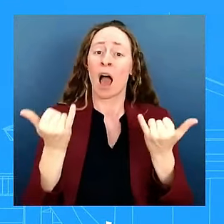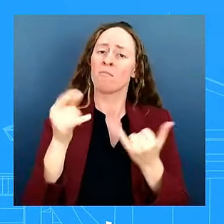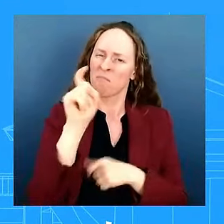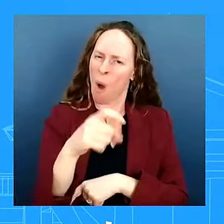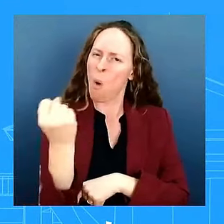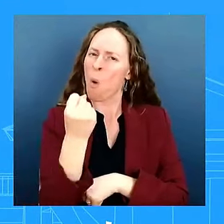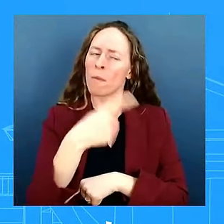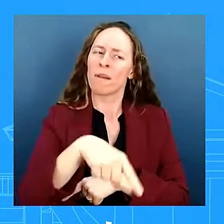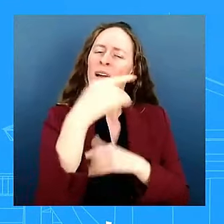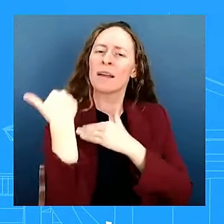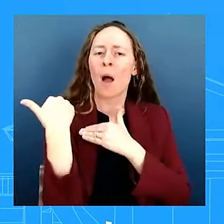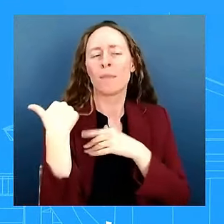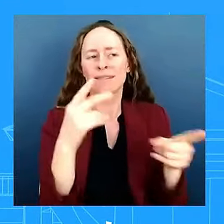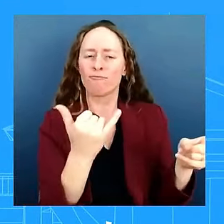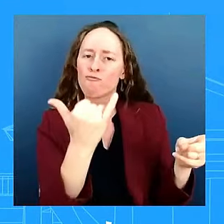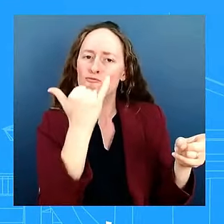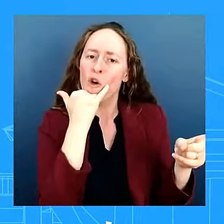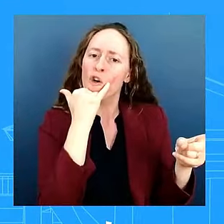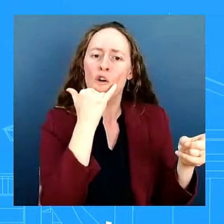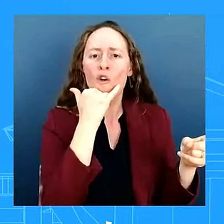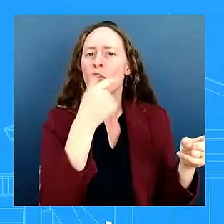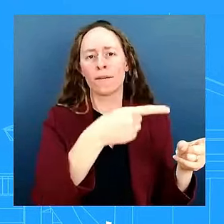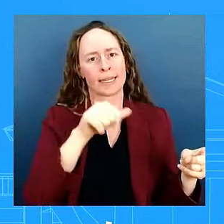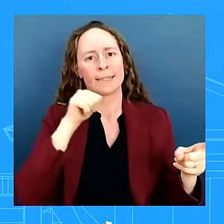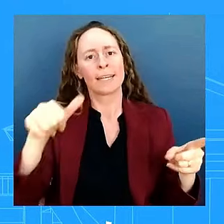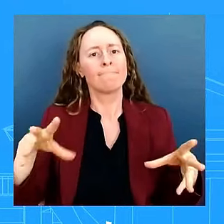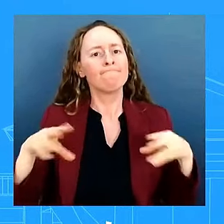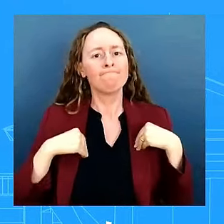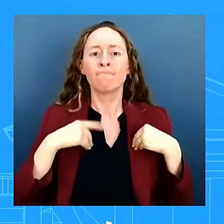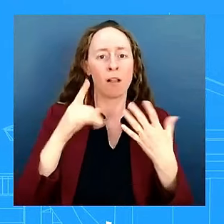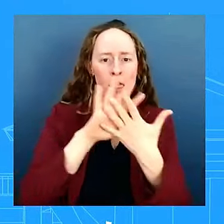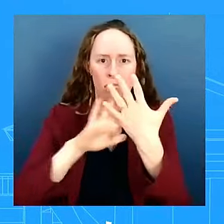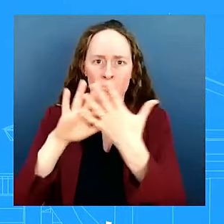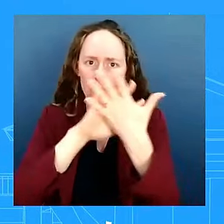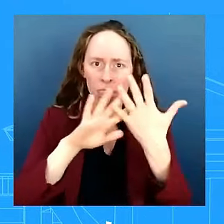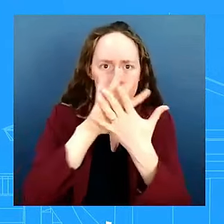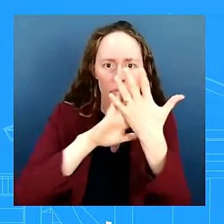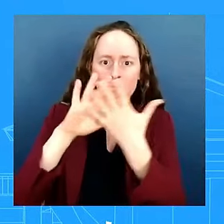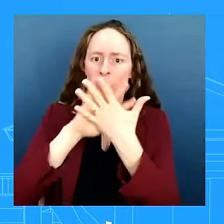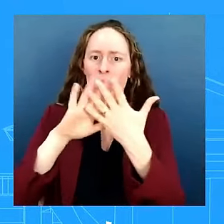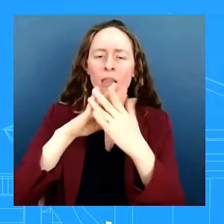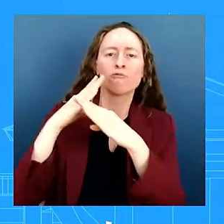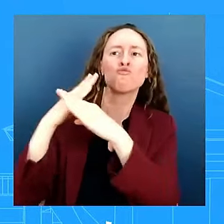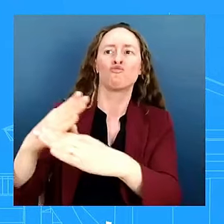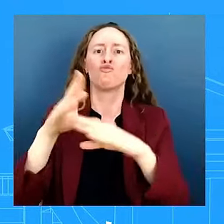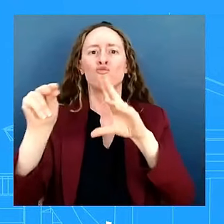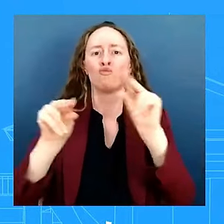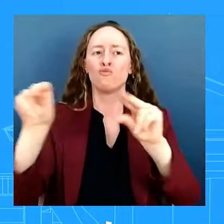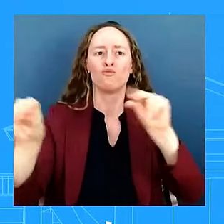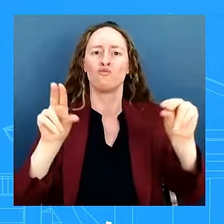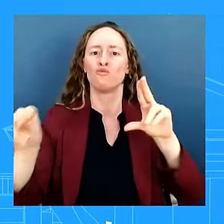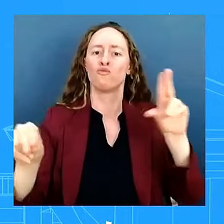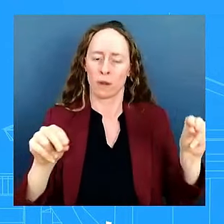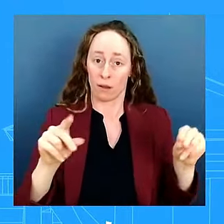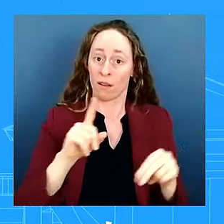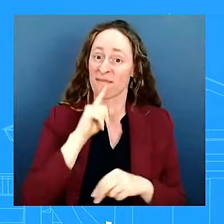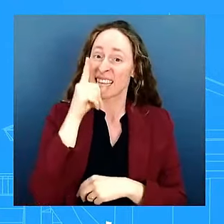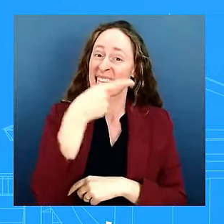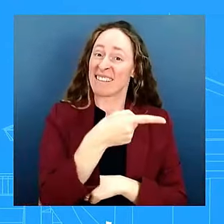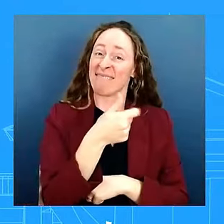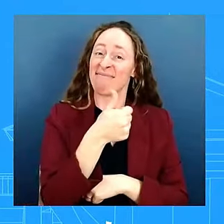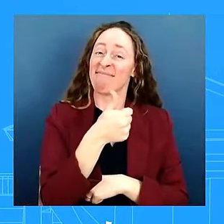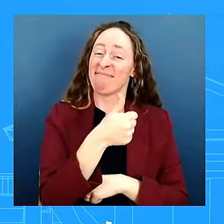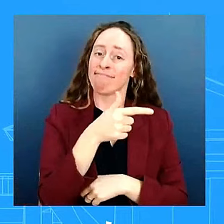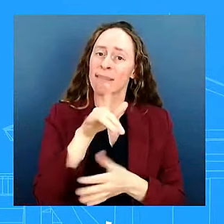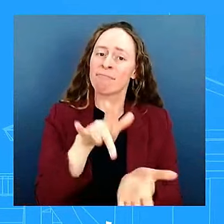competitive and inclusive election and violation of the civil so the civil and human rights of the people first the department